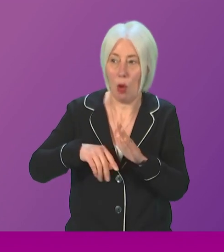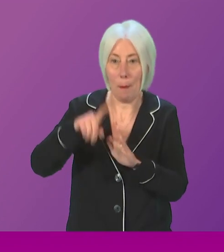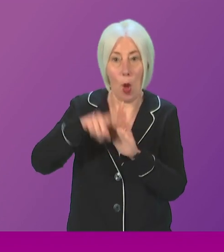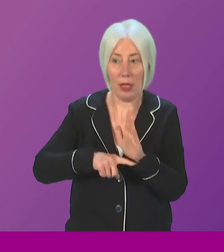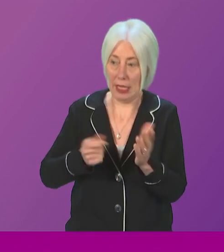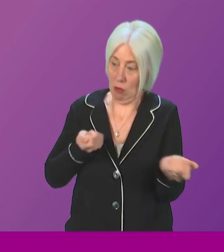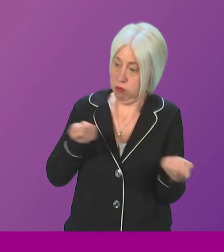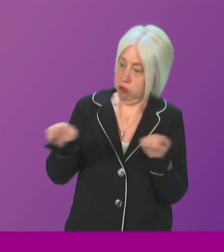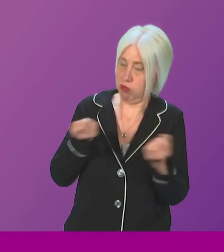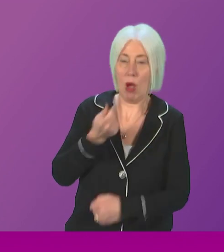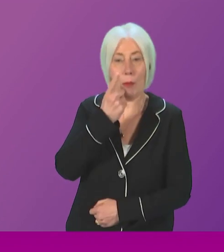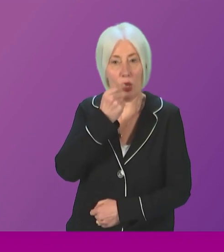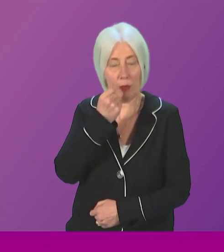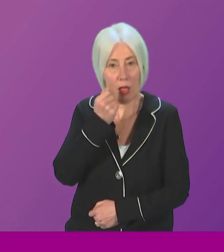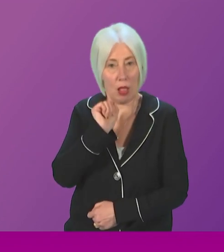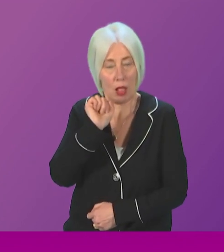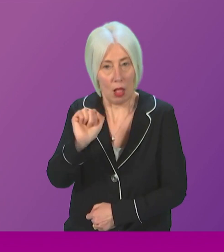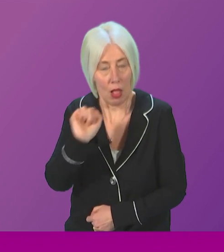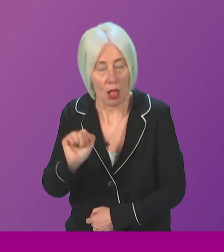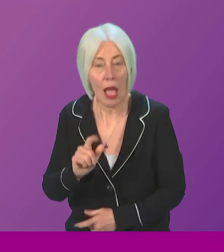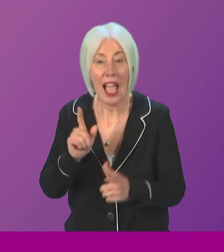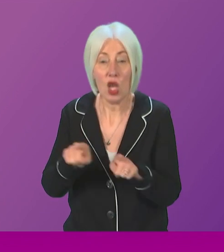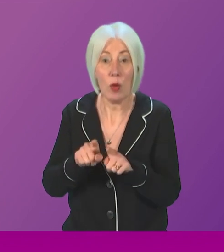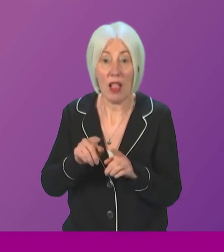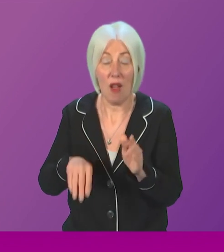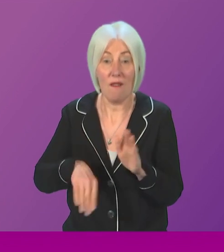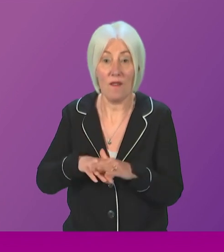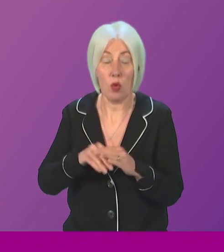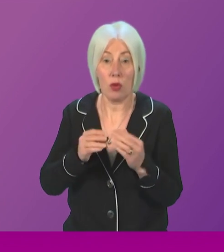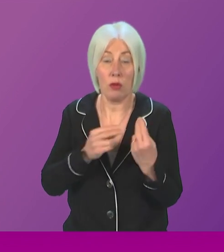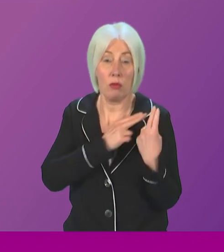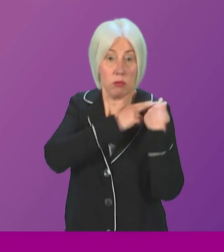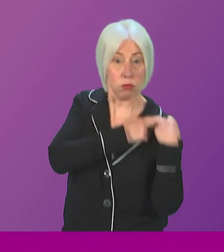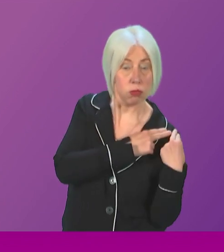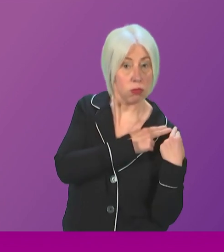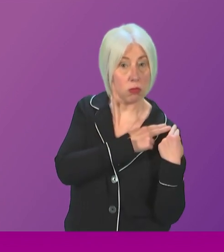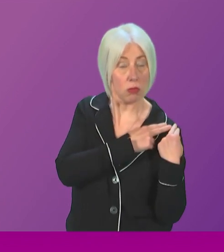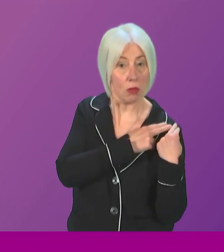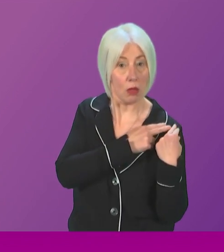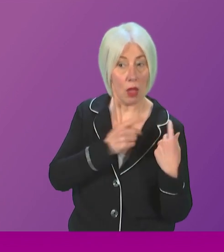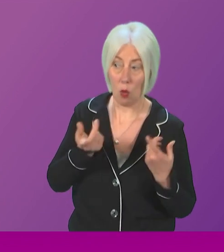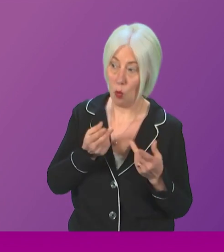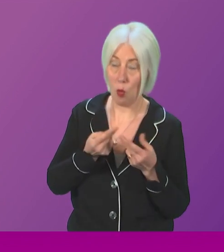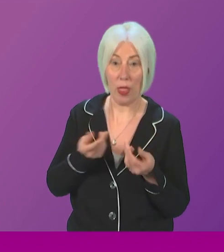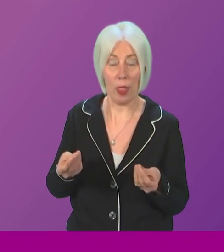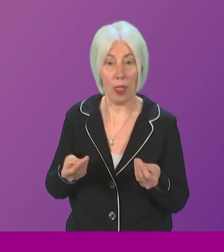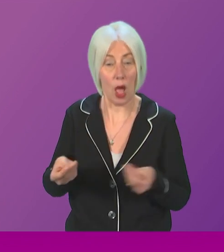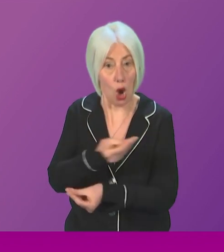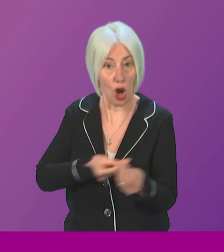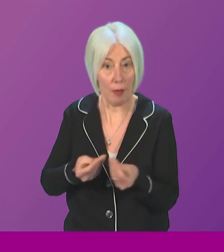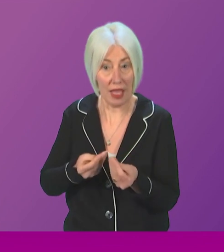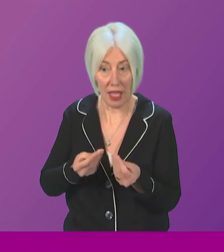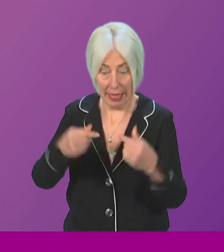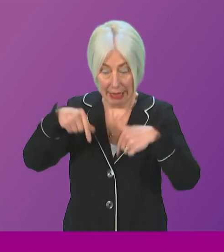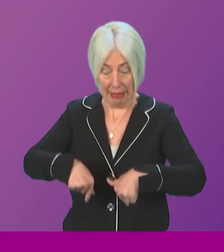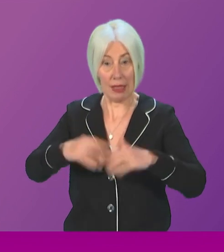at its disposal? Does he agree that with full powers over our economy resting with this